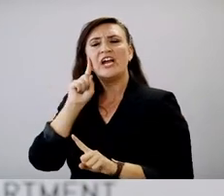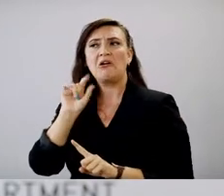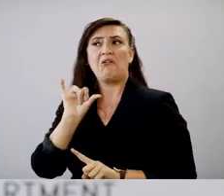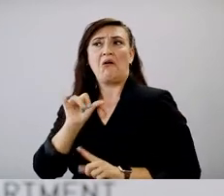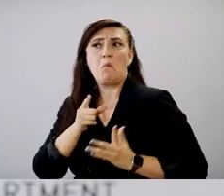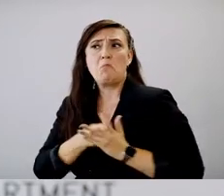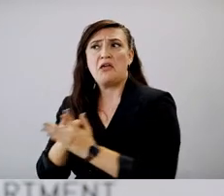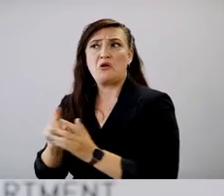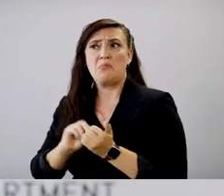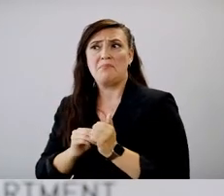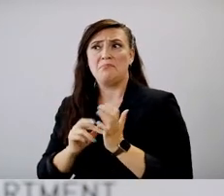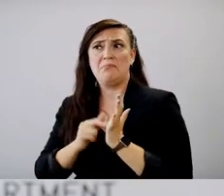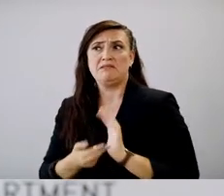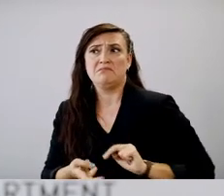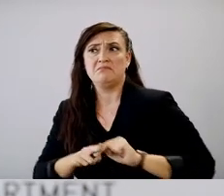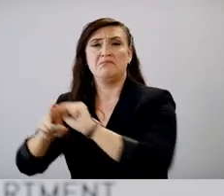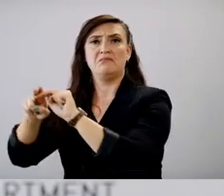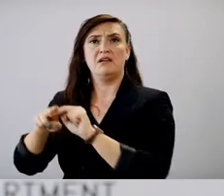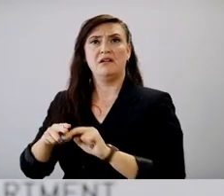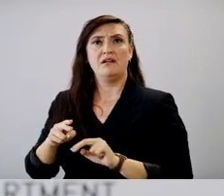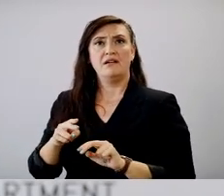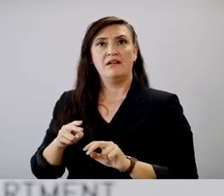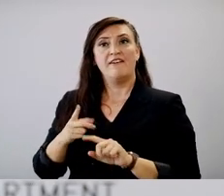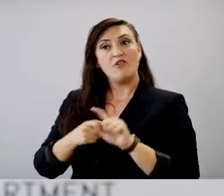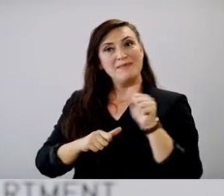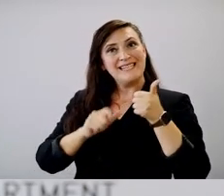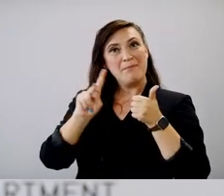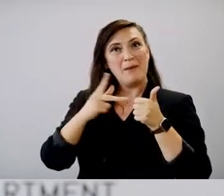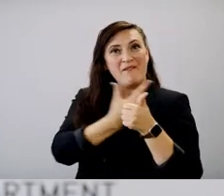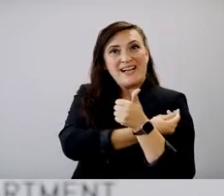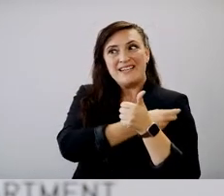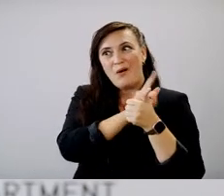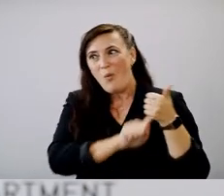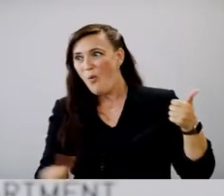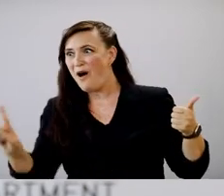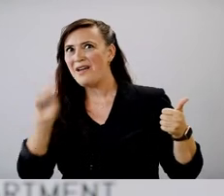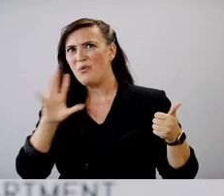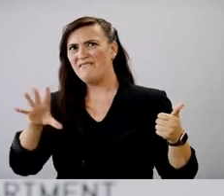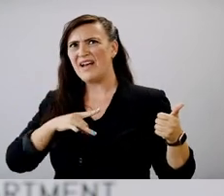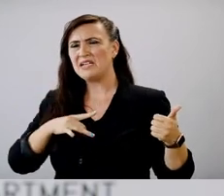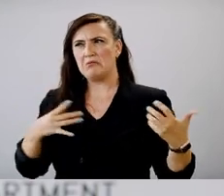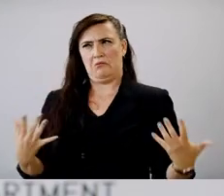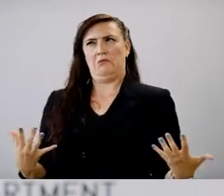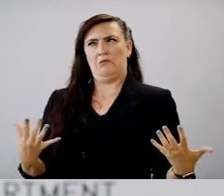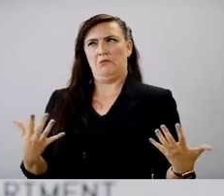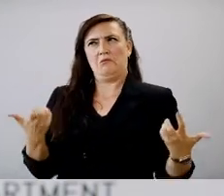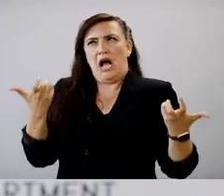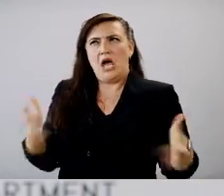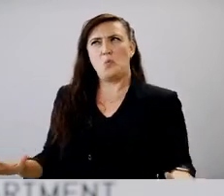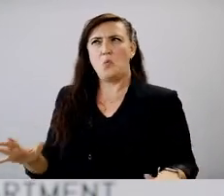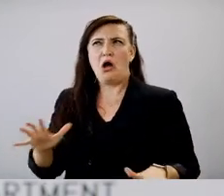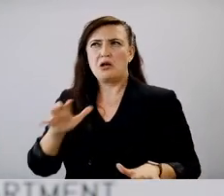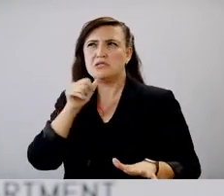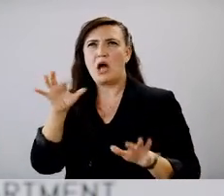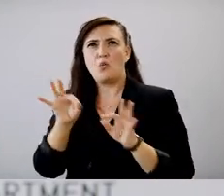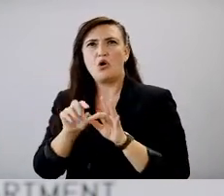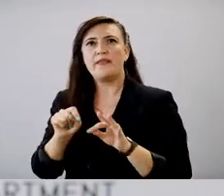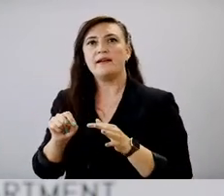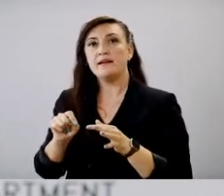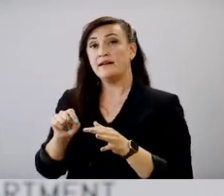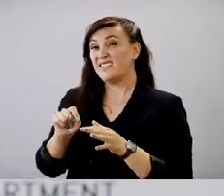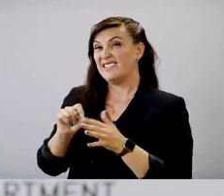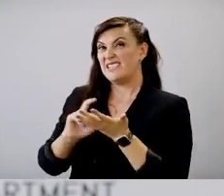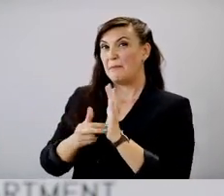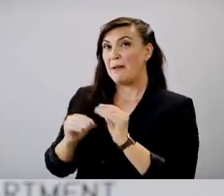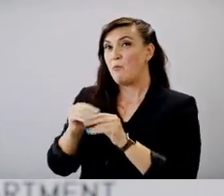that, well, one in 10 people who have been vaccinated can get infected? How, how difficult does that make the sales